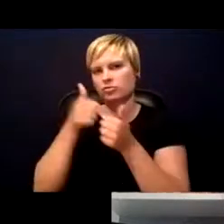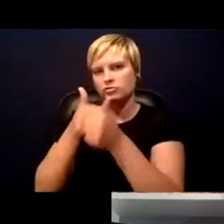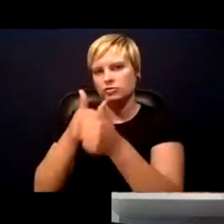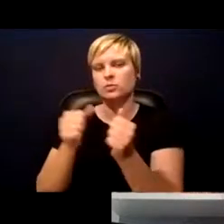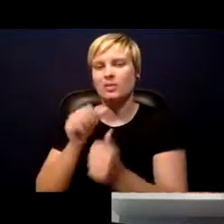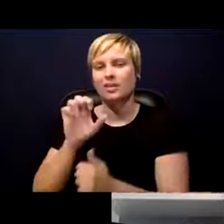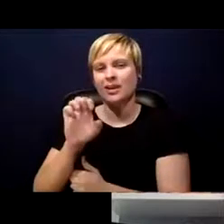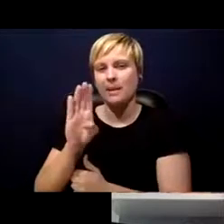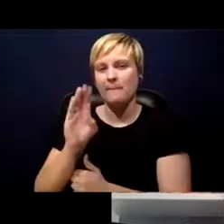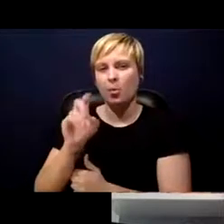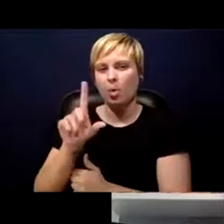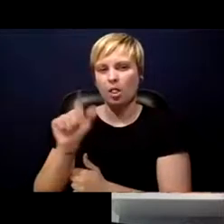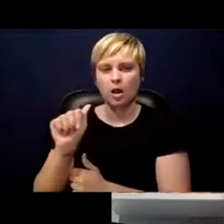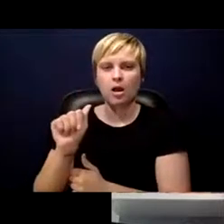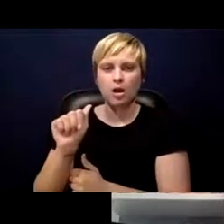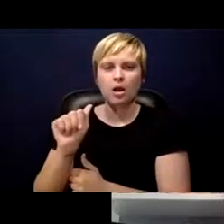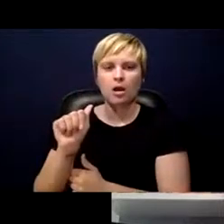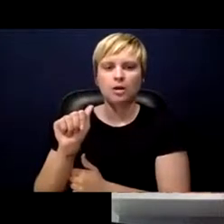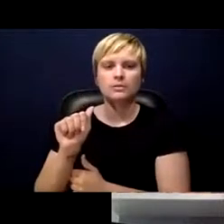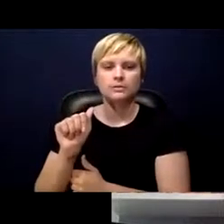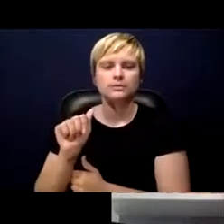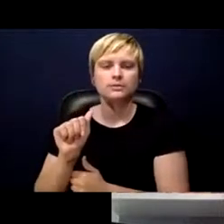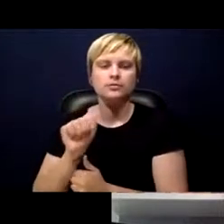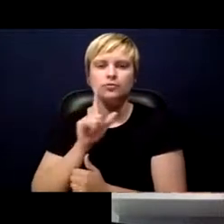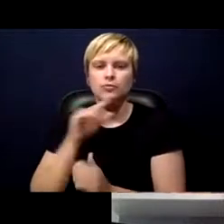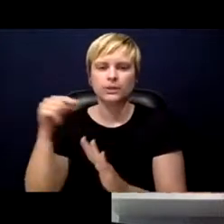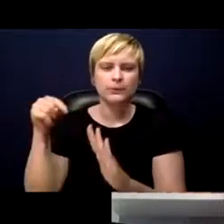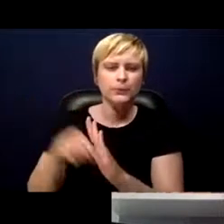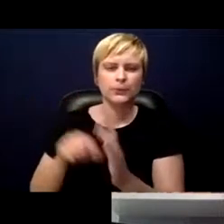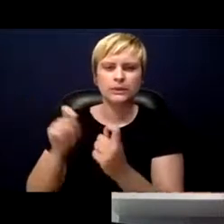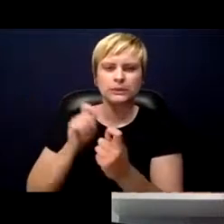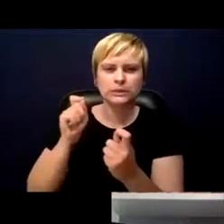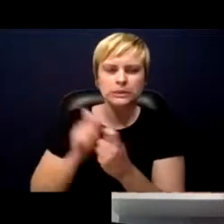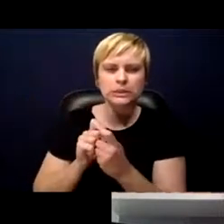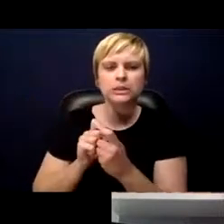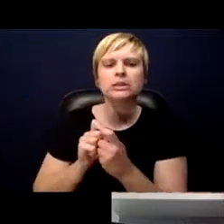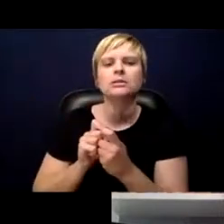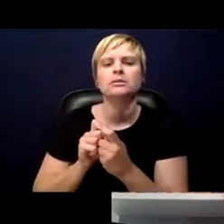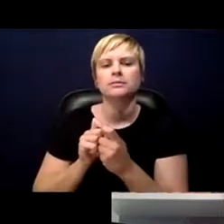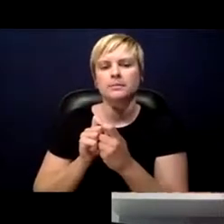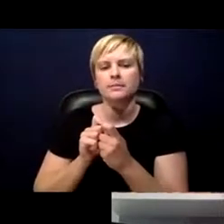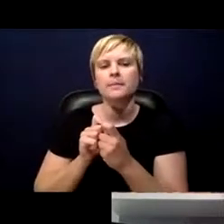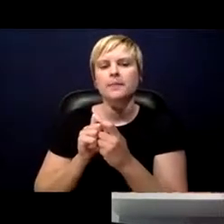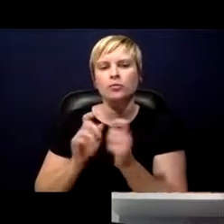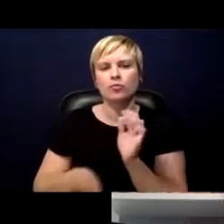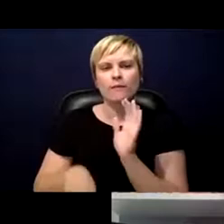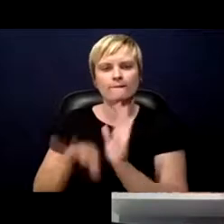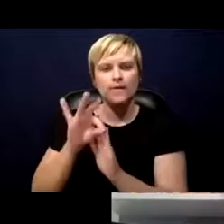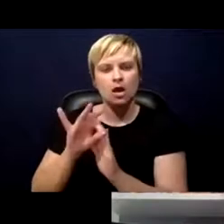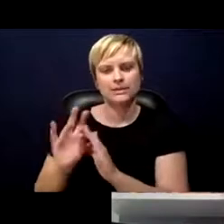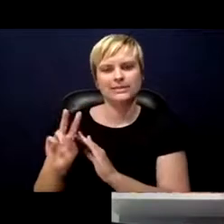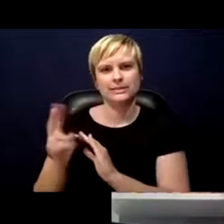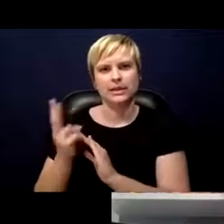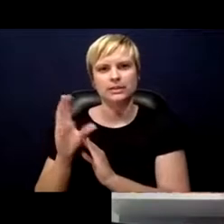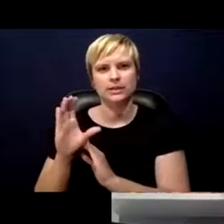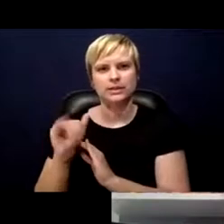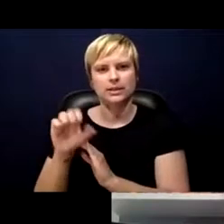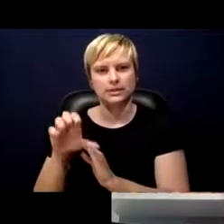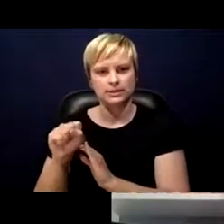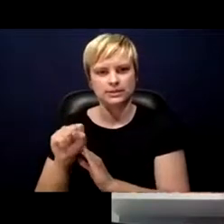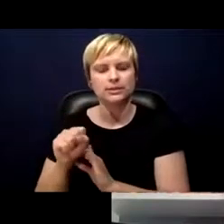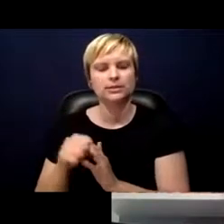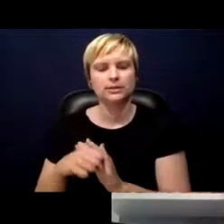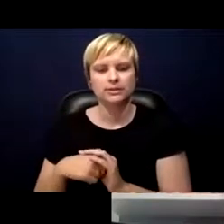very detailed, granular contact tracing to find the secondary cases and all of that. I see your plan